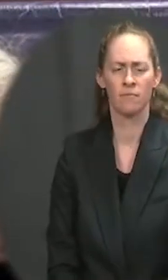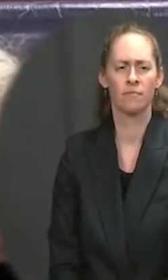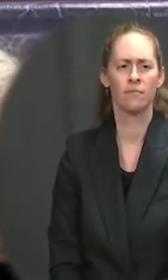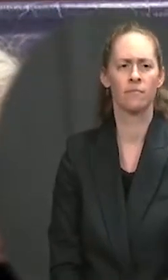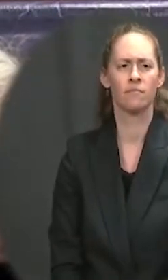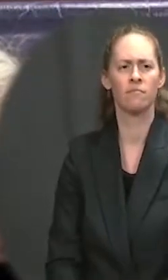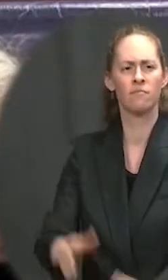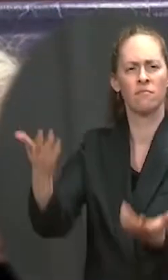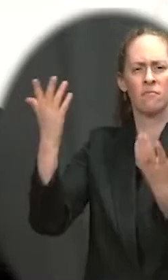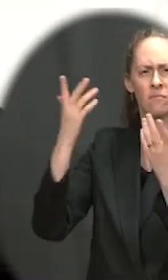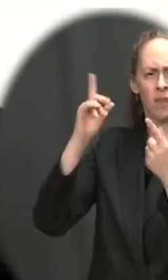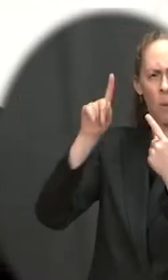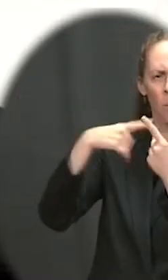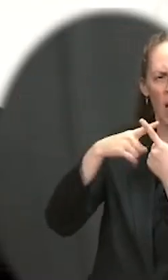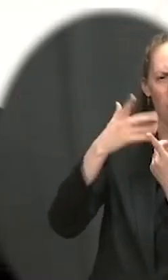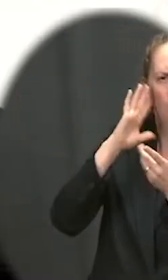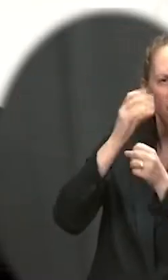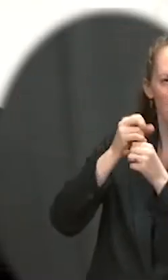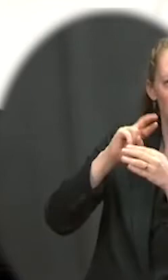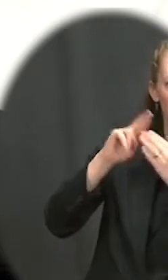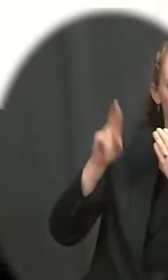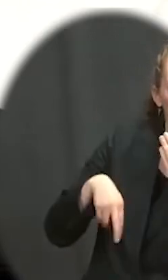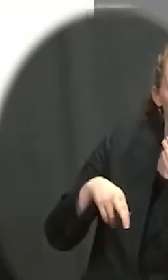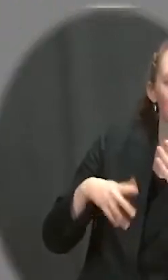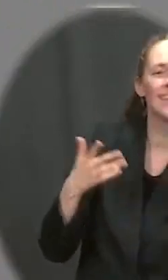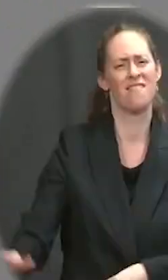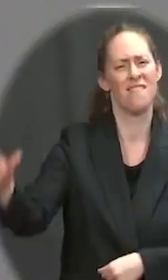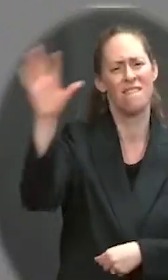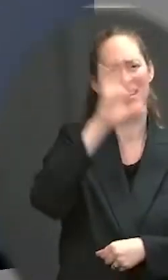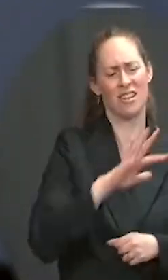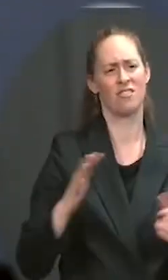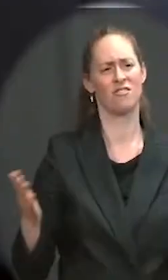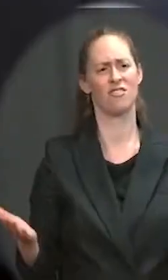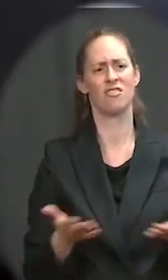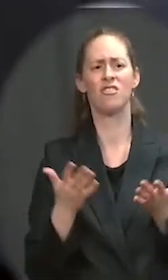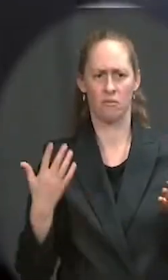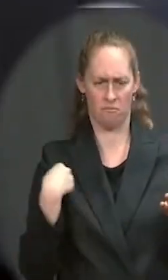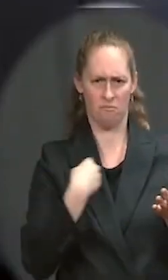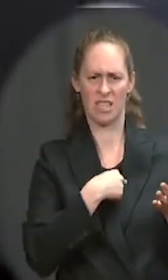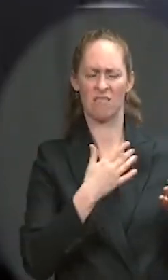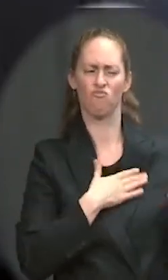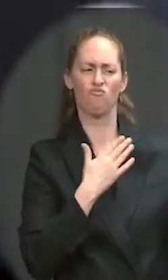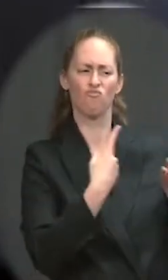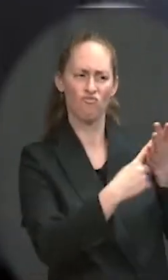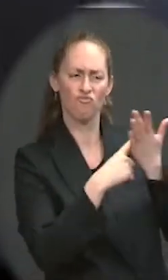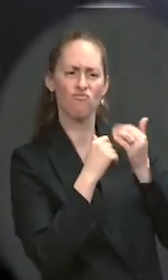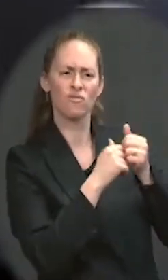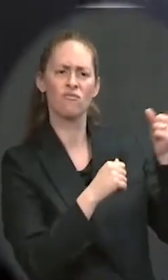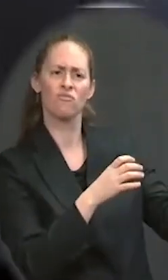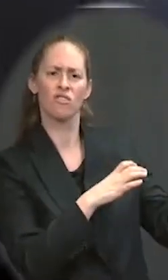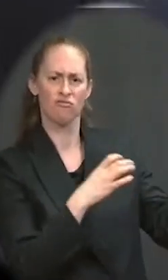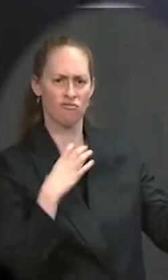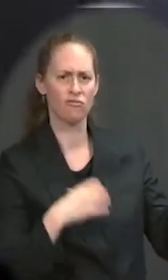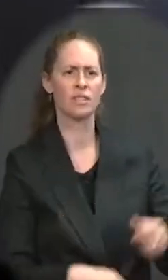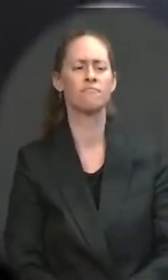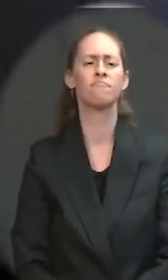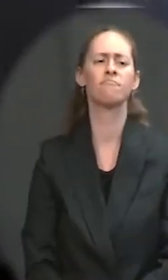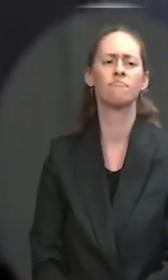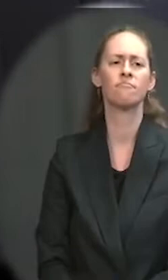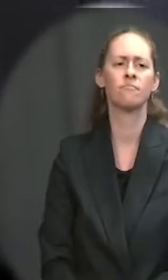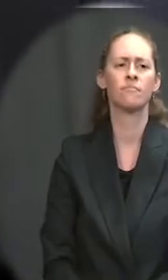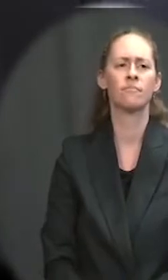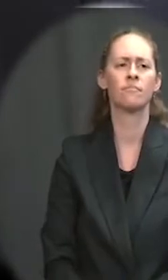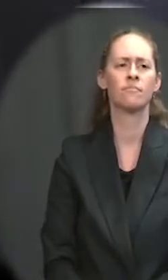come in? I don't have a prediction of that. Thank you. I suggest you ask them. And my question on the patents, you were talking about how the president last summer